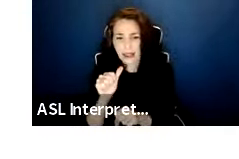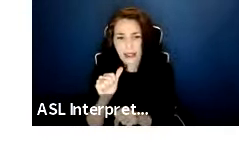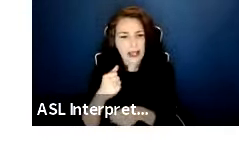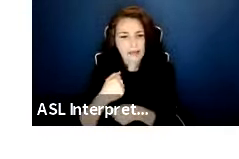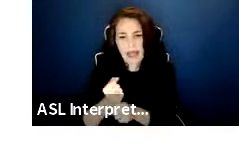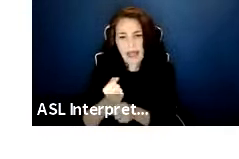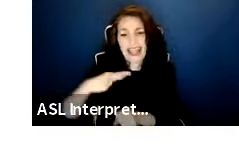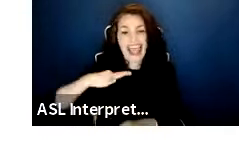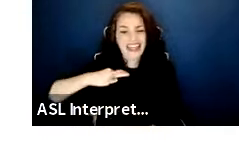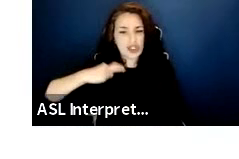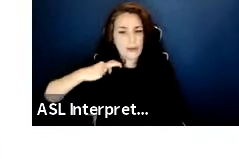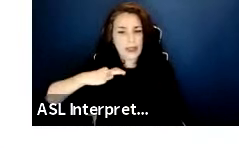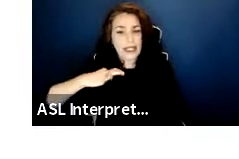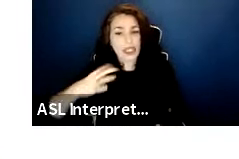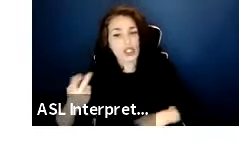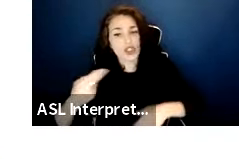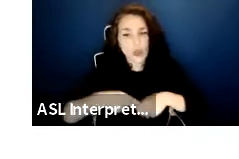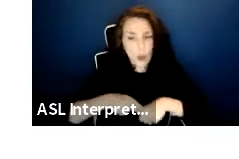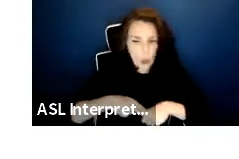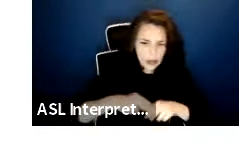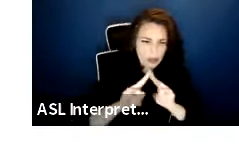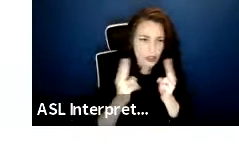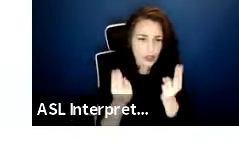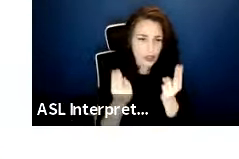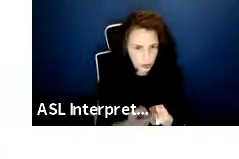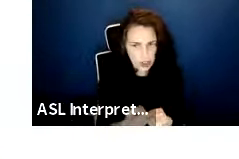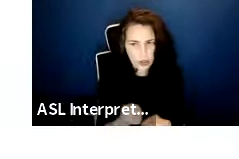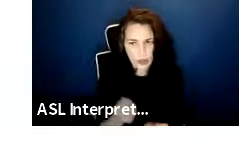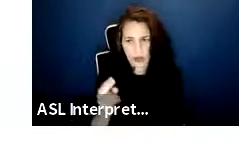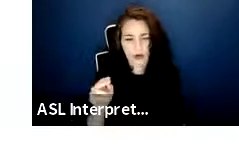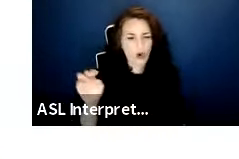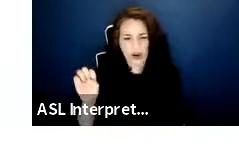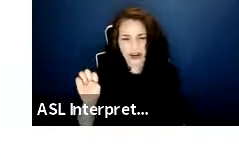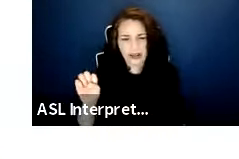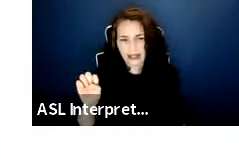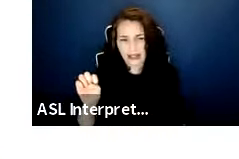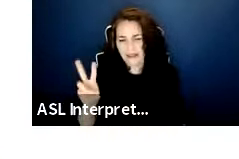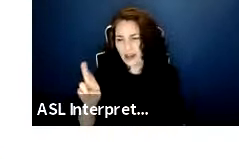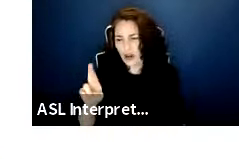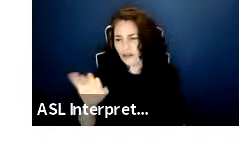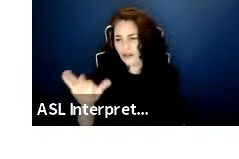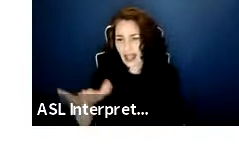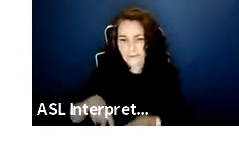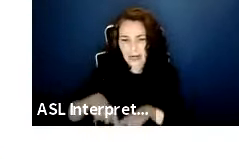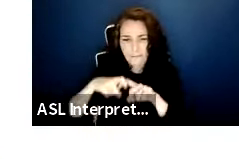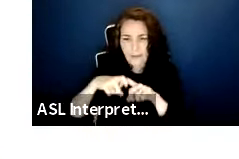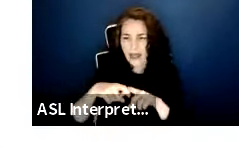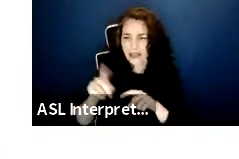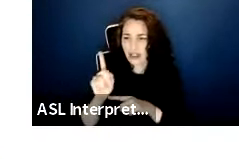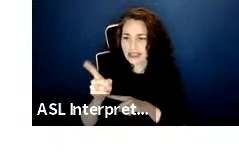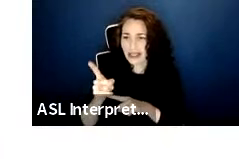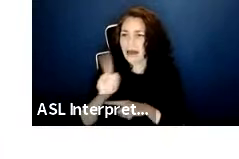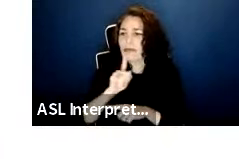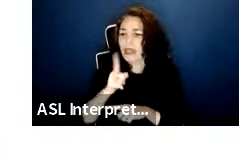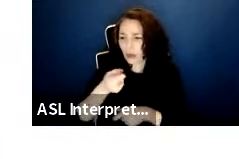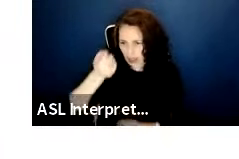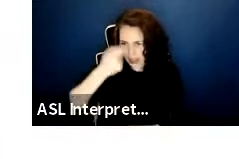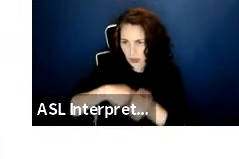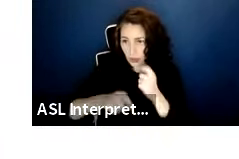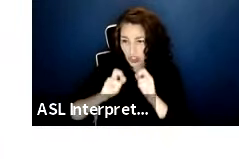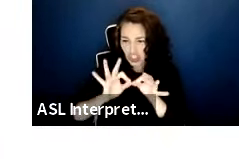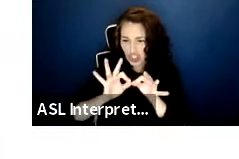process. This is something entirely different. I'm going to pause for a second, as I think we are going to switch interpreters.